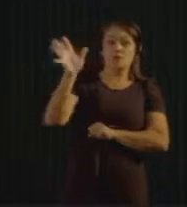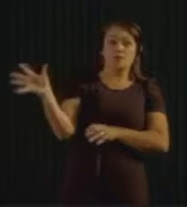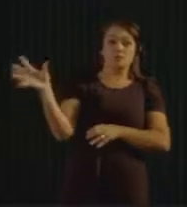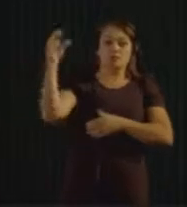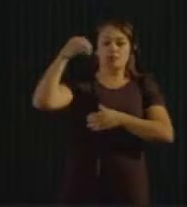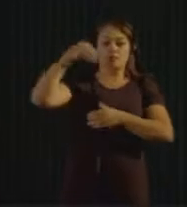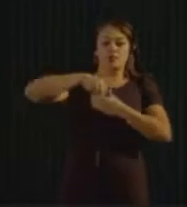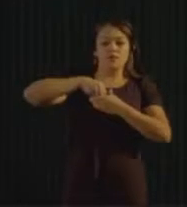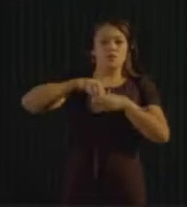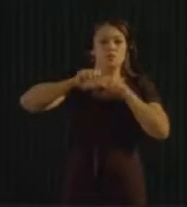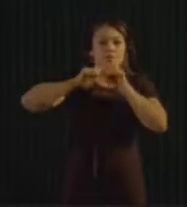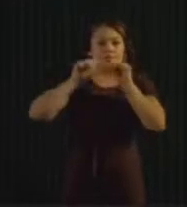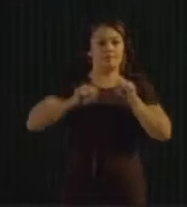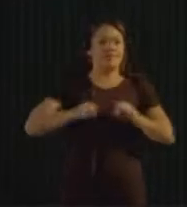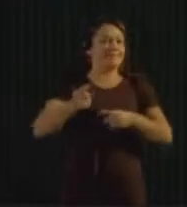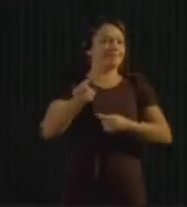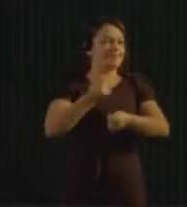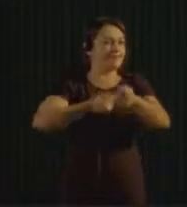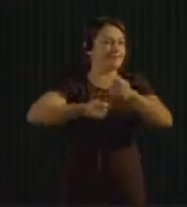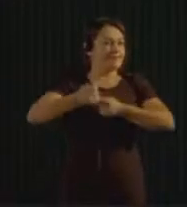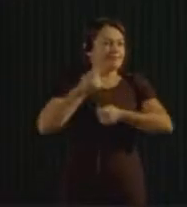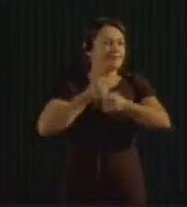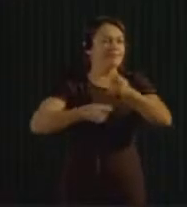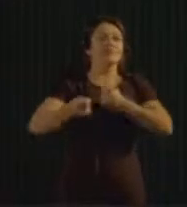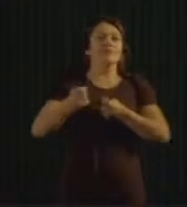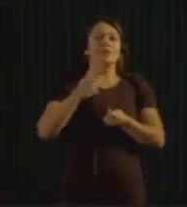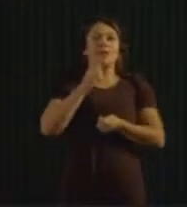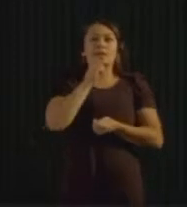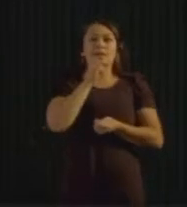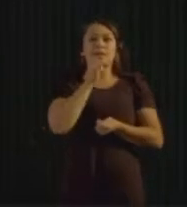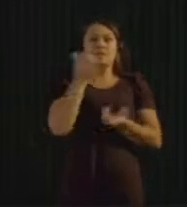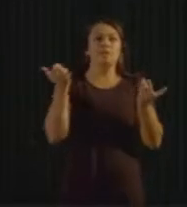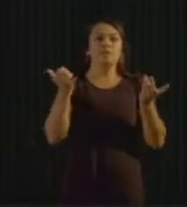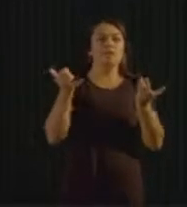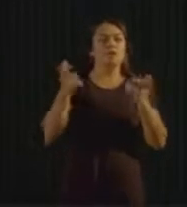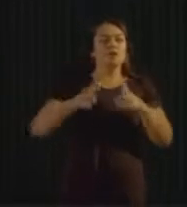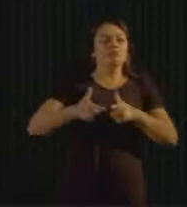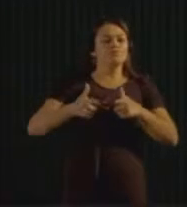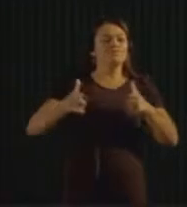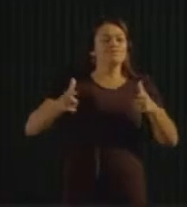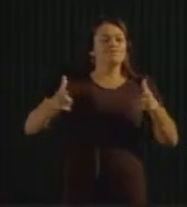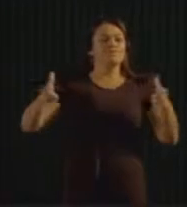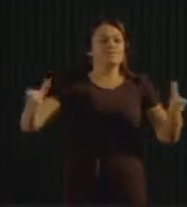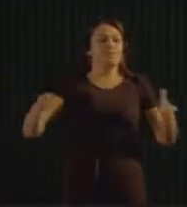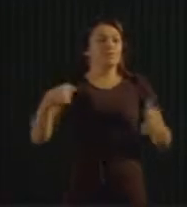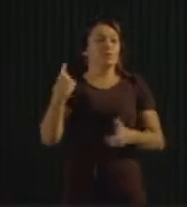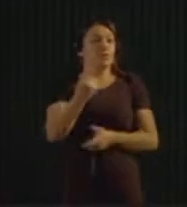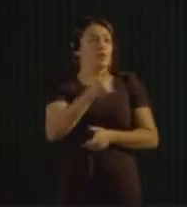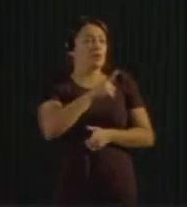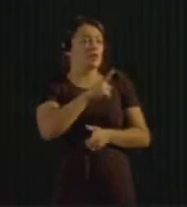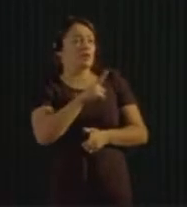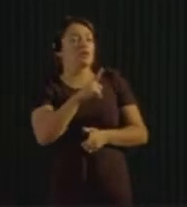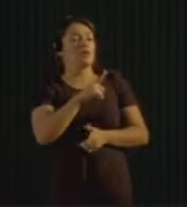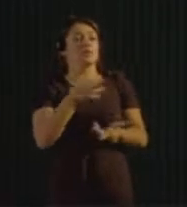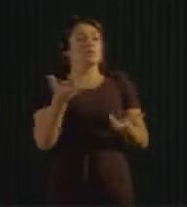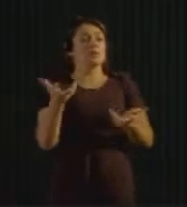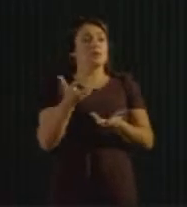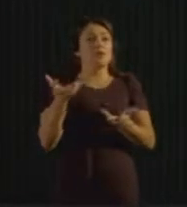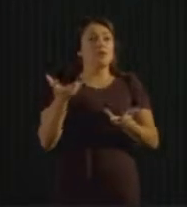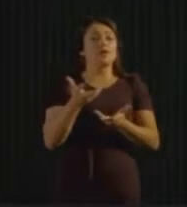of course, is impossible. We cannot have it like this. So we have to try to minimize our own impacts,